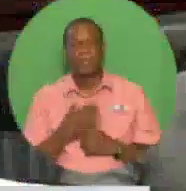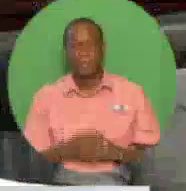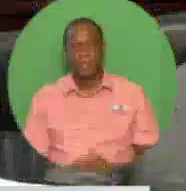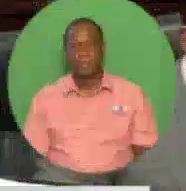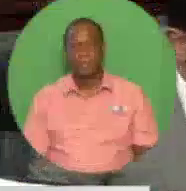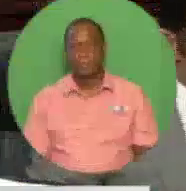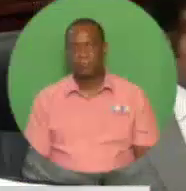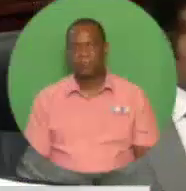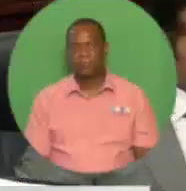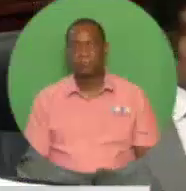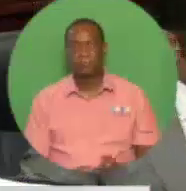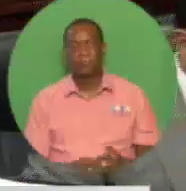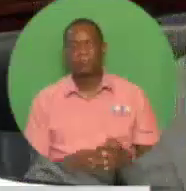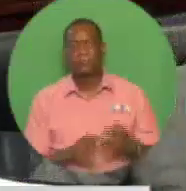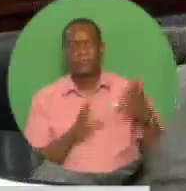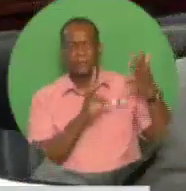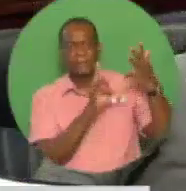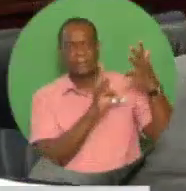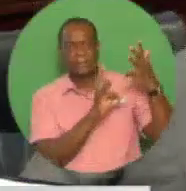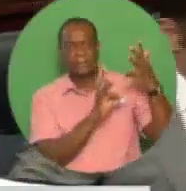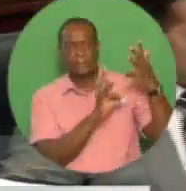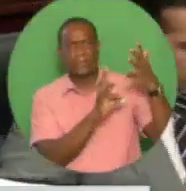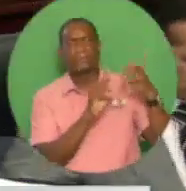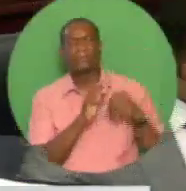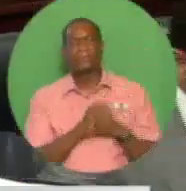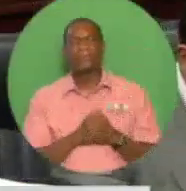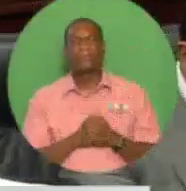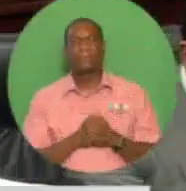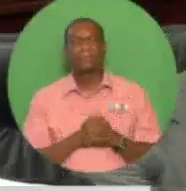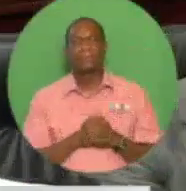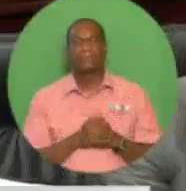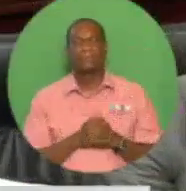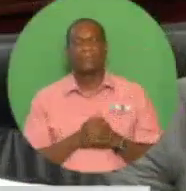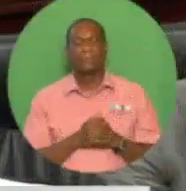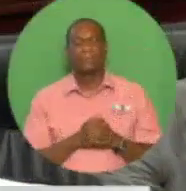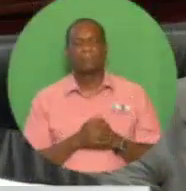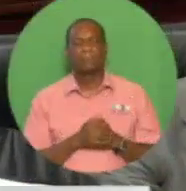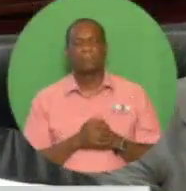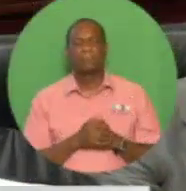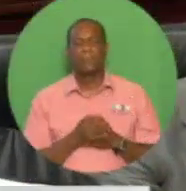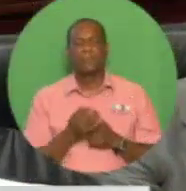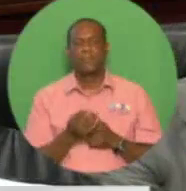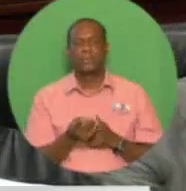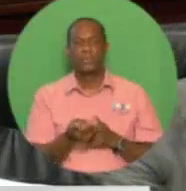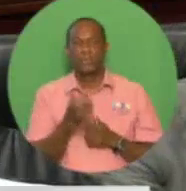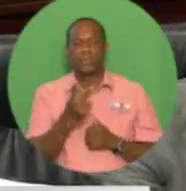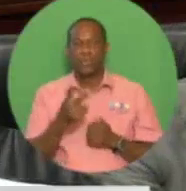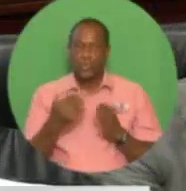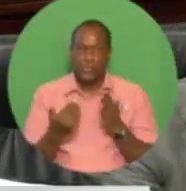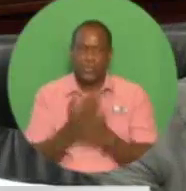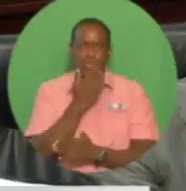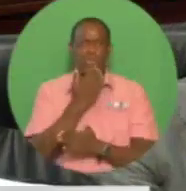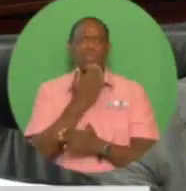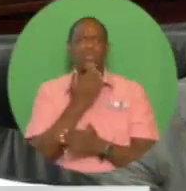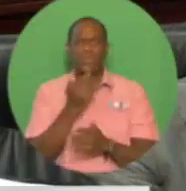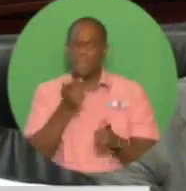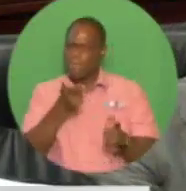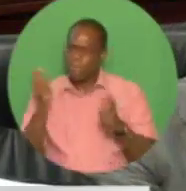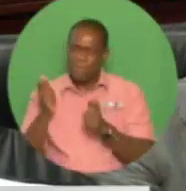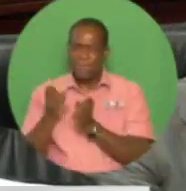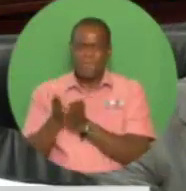The sixth game chamber. Game-changer. Two new state-of-the-art fast ferries.